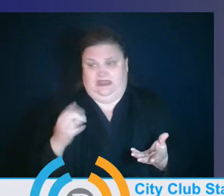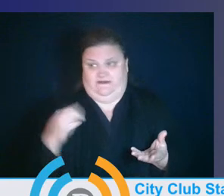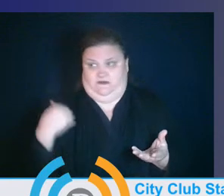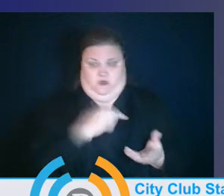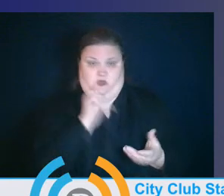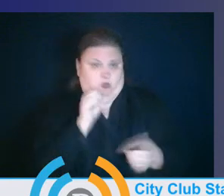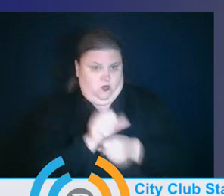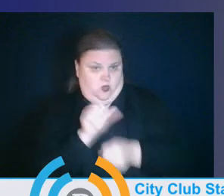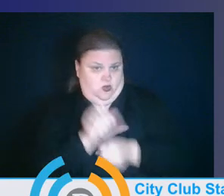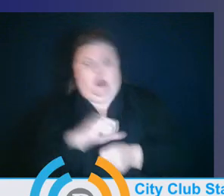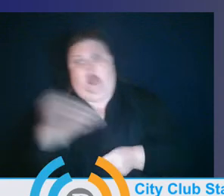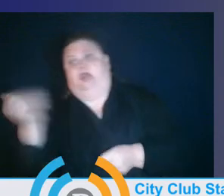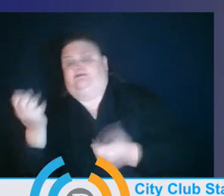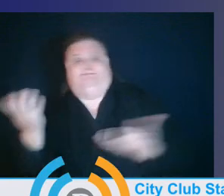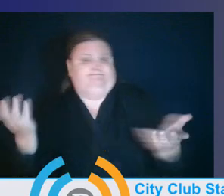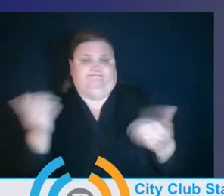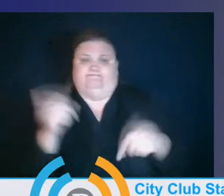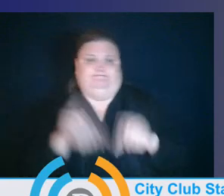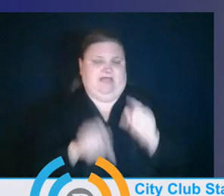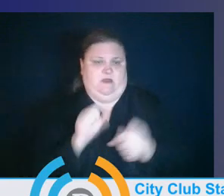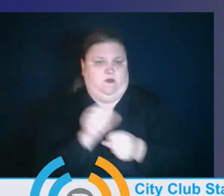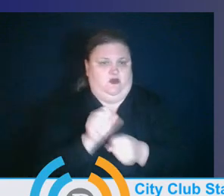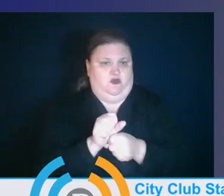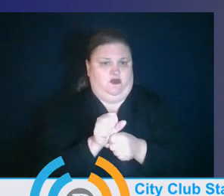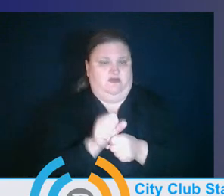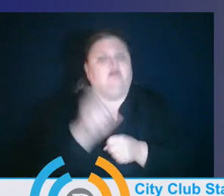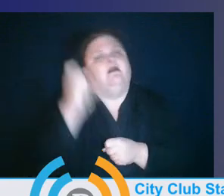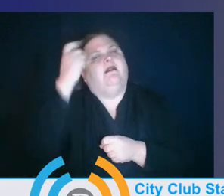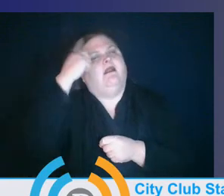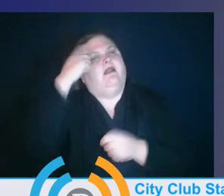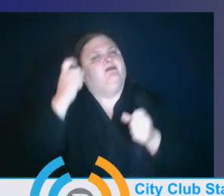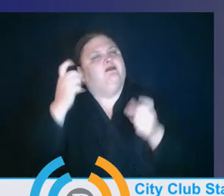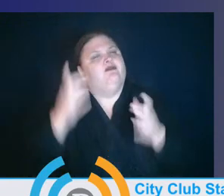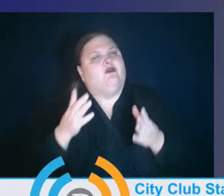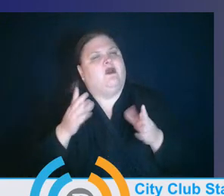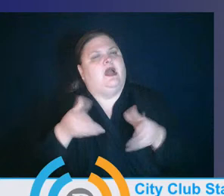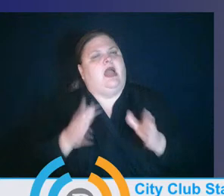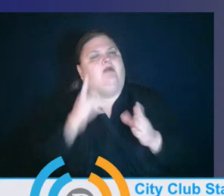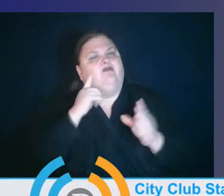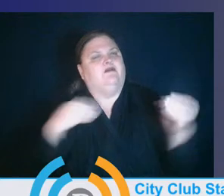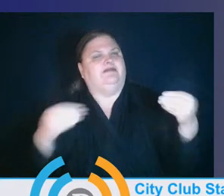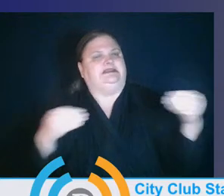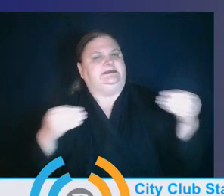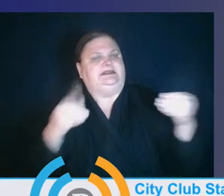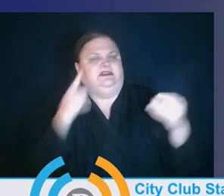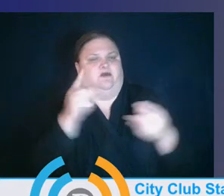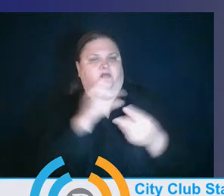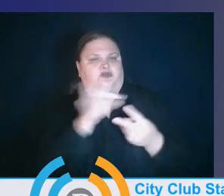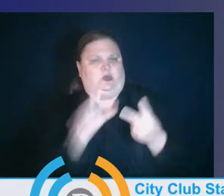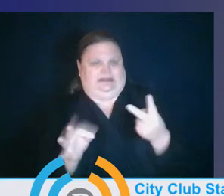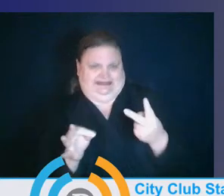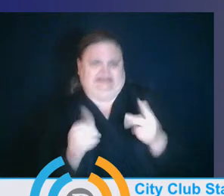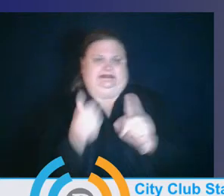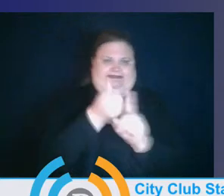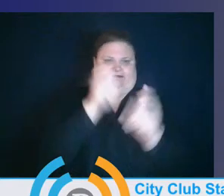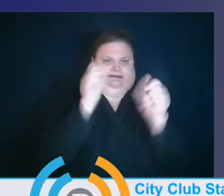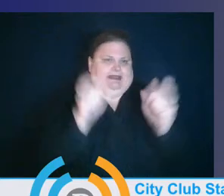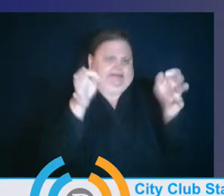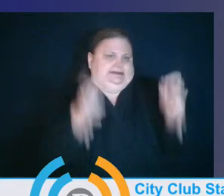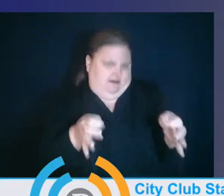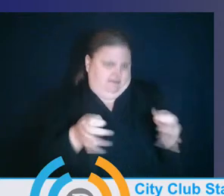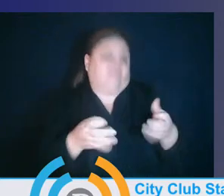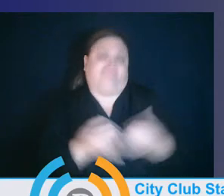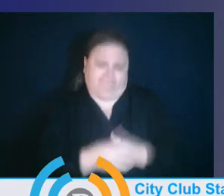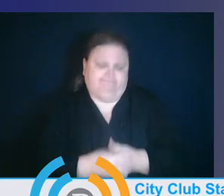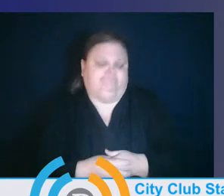don't work? So the governor's order was structured to give programs and workers choice, you know, self-determination as best as we could